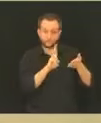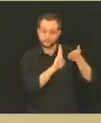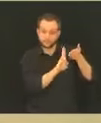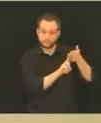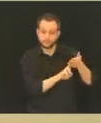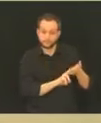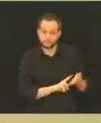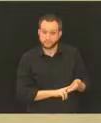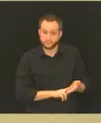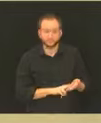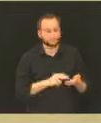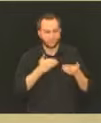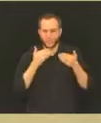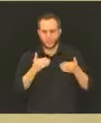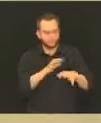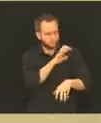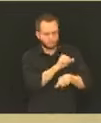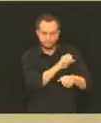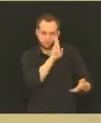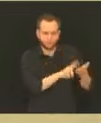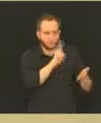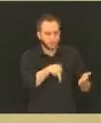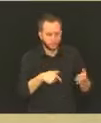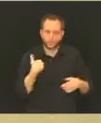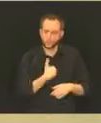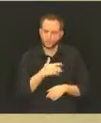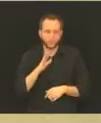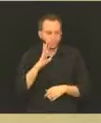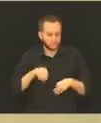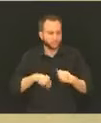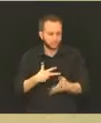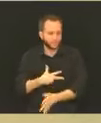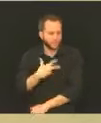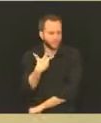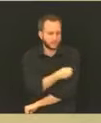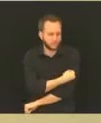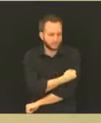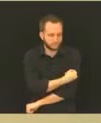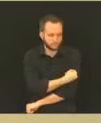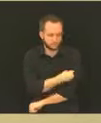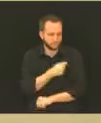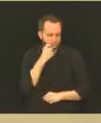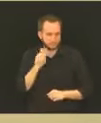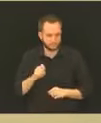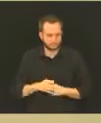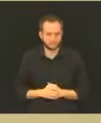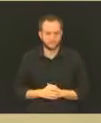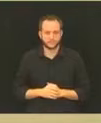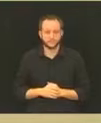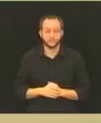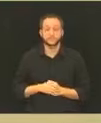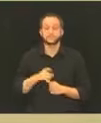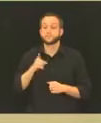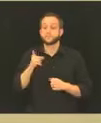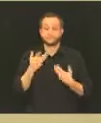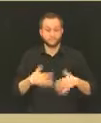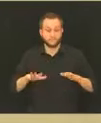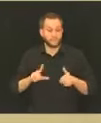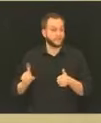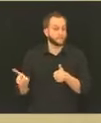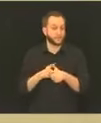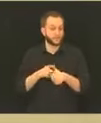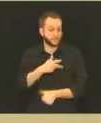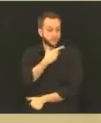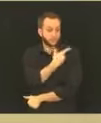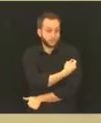an appointment. We would vaccinate you. If you, when, after you receive your first dose, you'll receive